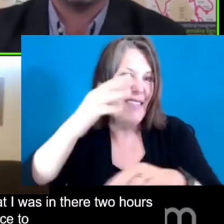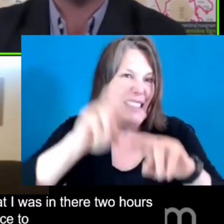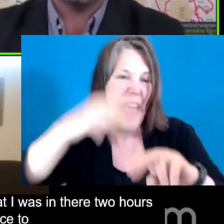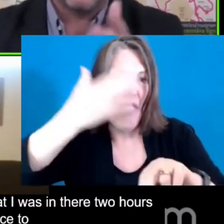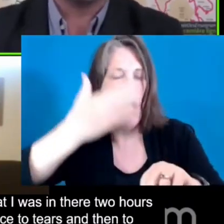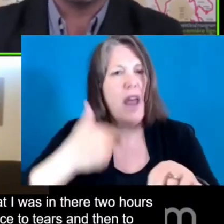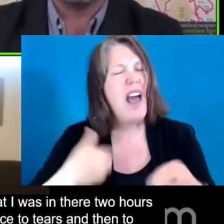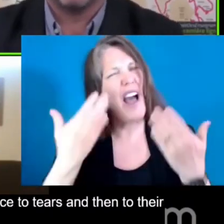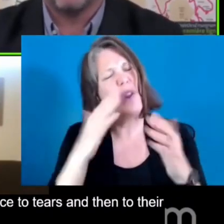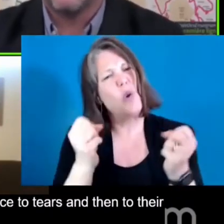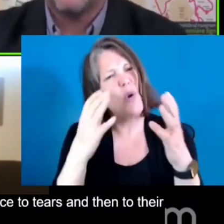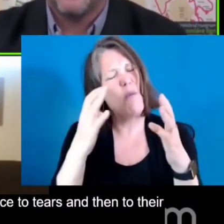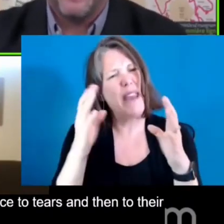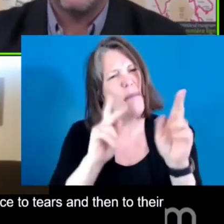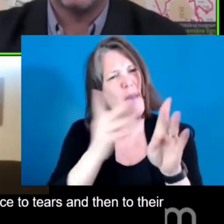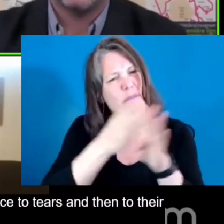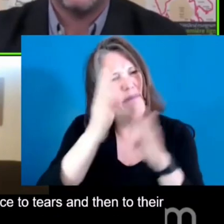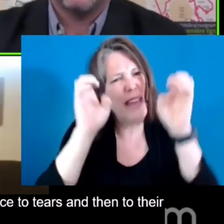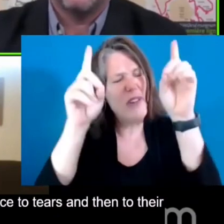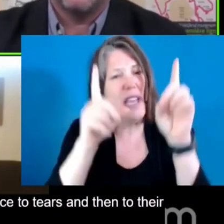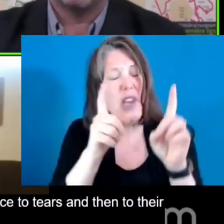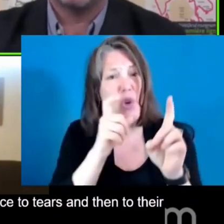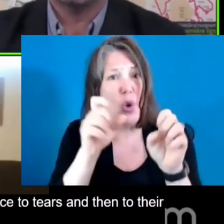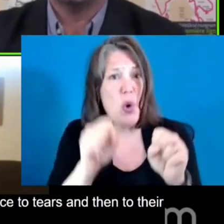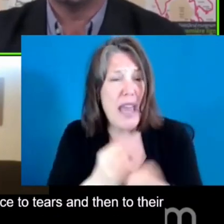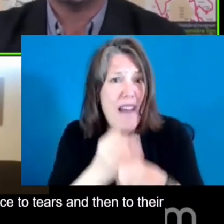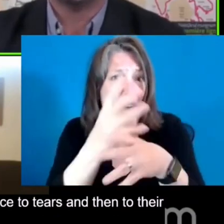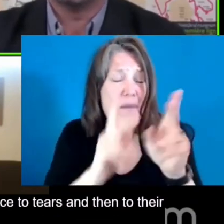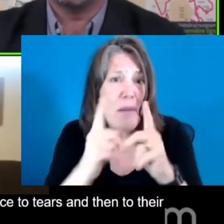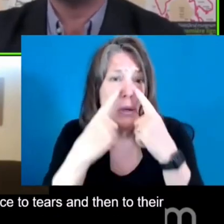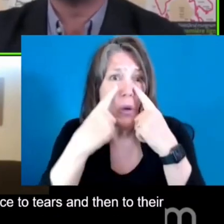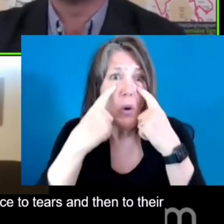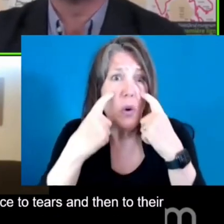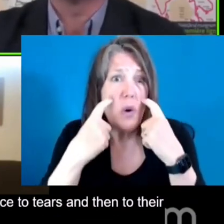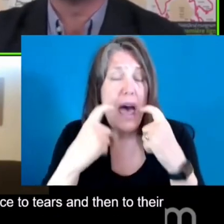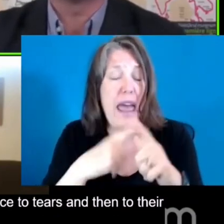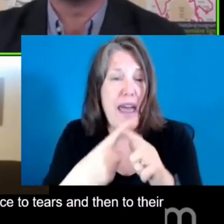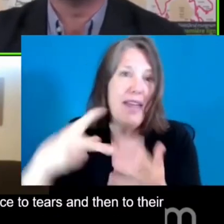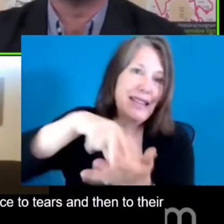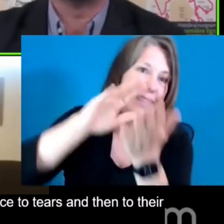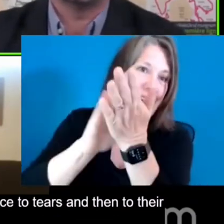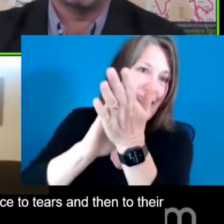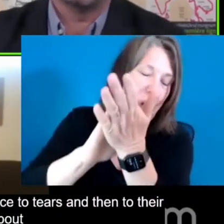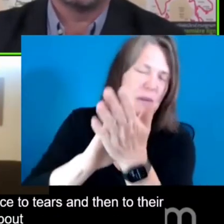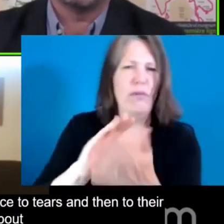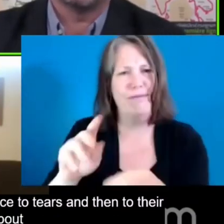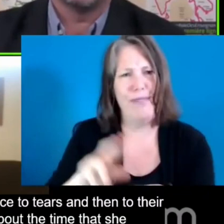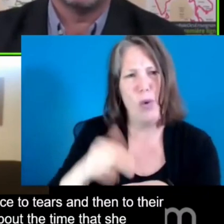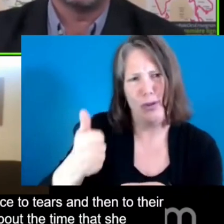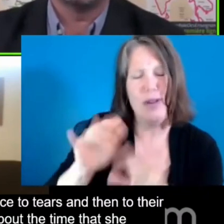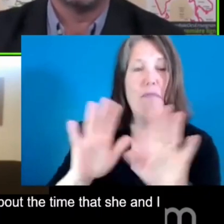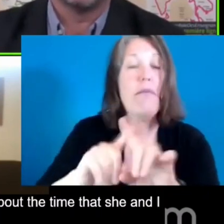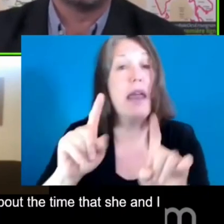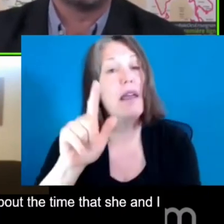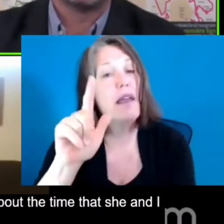to their feet. Lily, course, yourself. But I mean, Linda, I was also thinking about the time that she and I were together